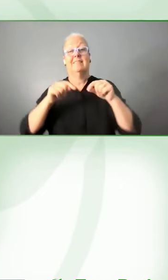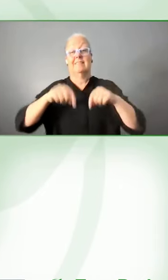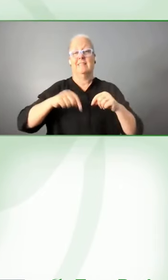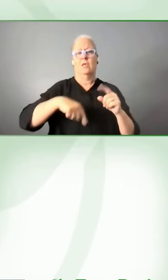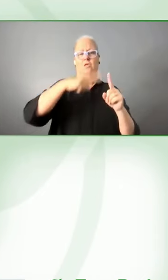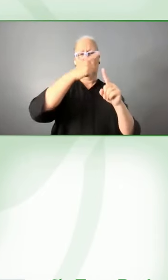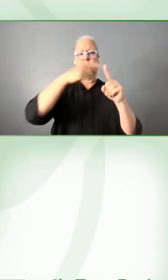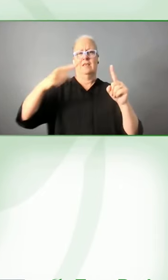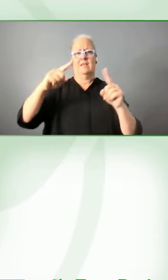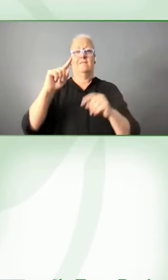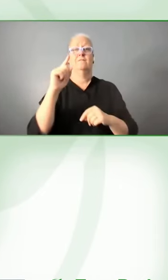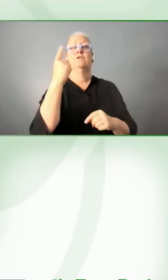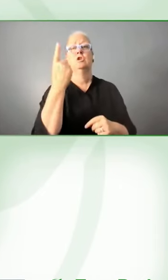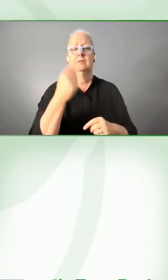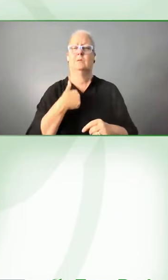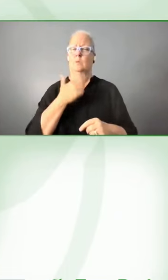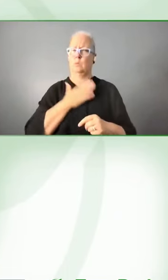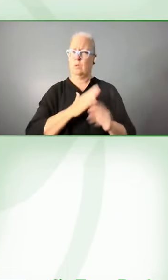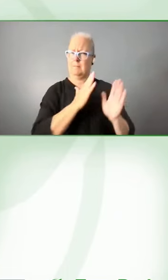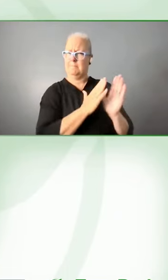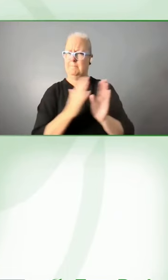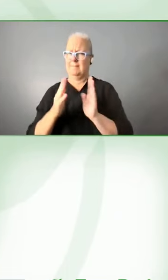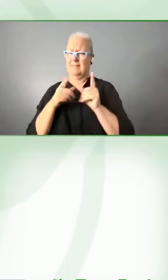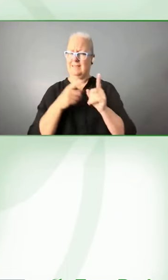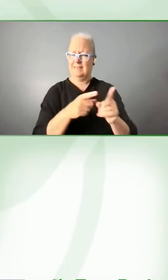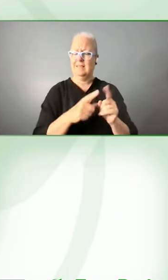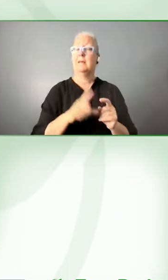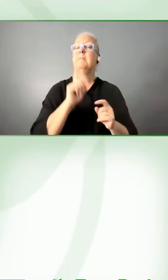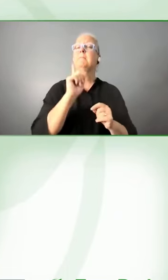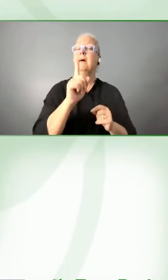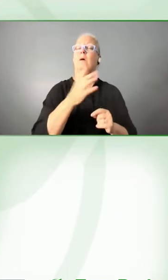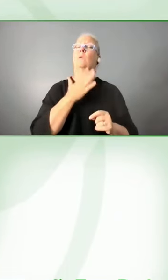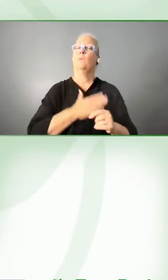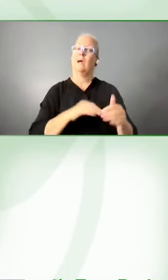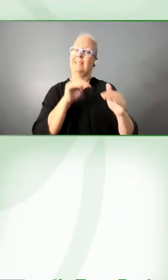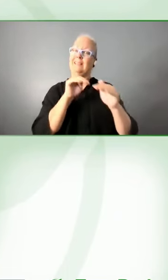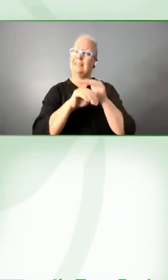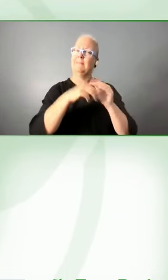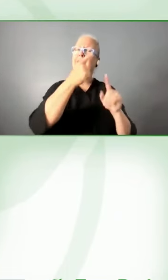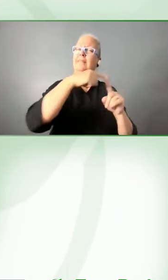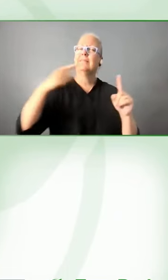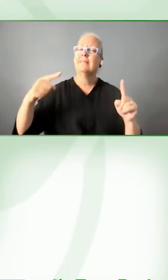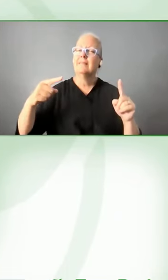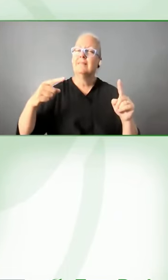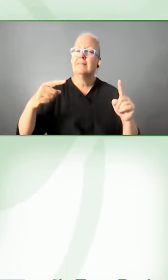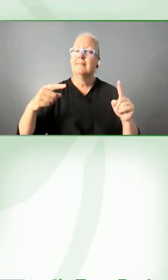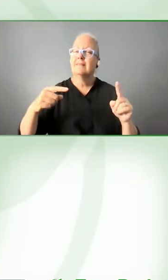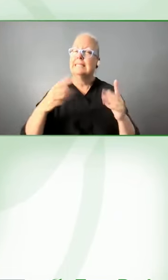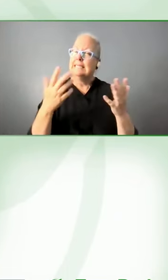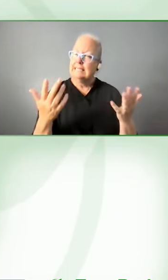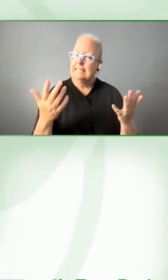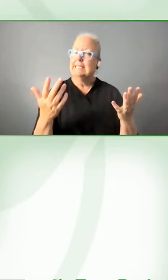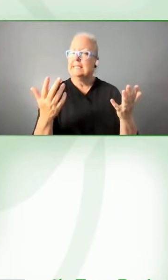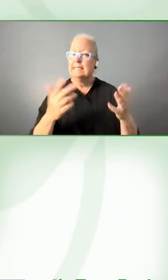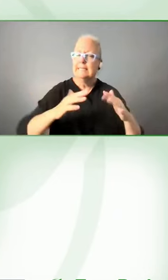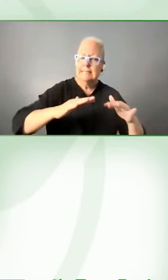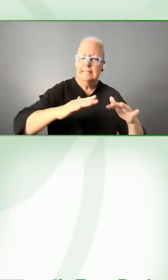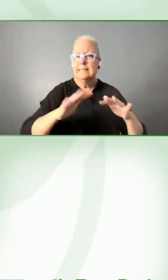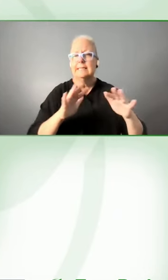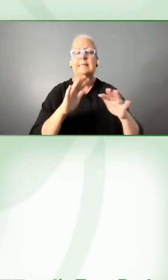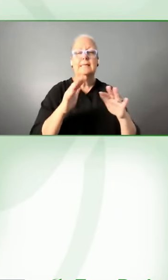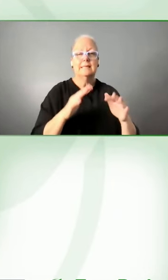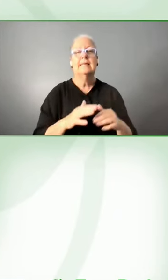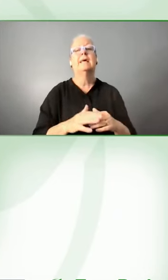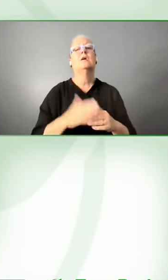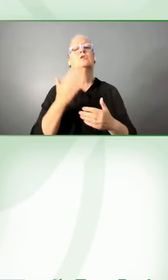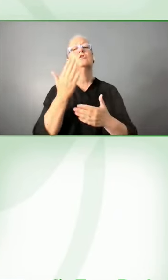really important to make sure that those digital platforms are accessible some of the other things that we have to balance along with that remain quite low-tech and